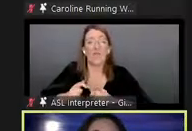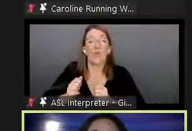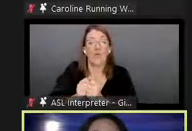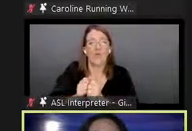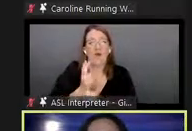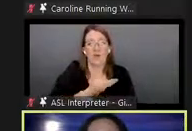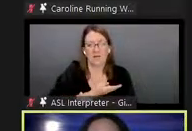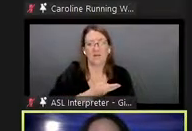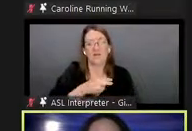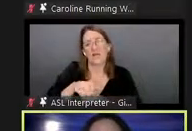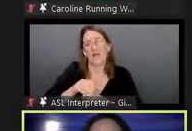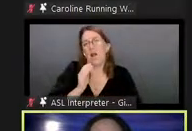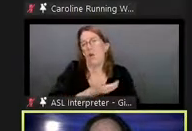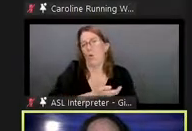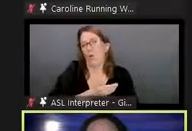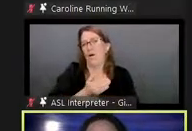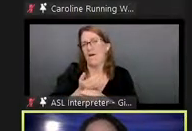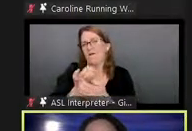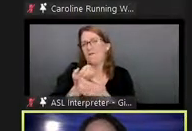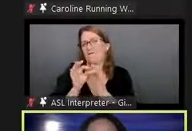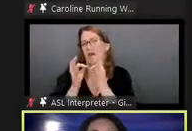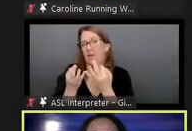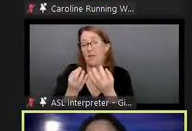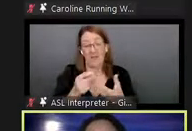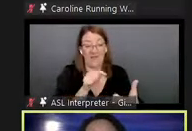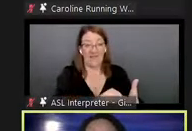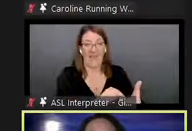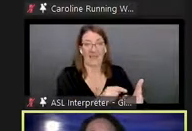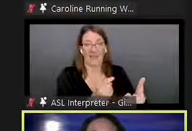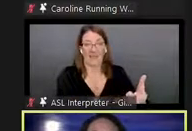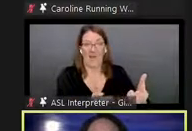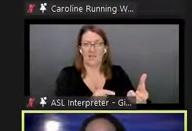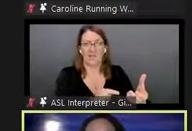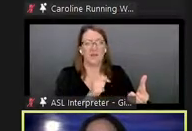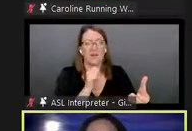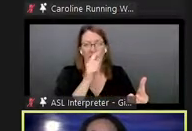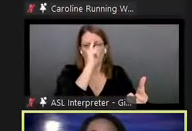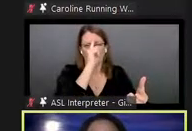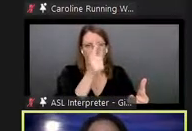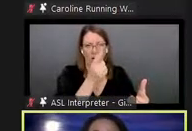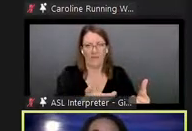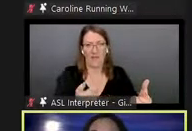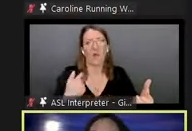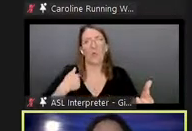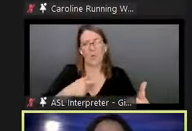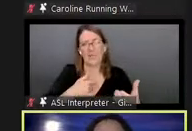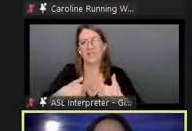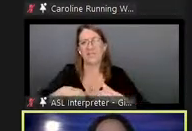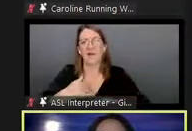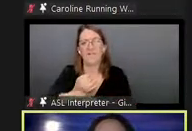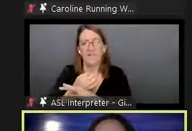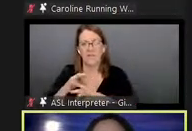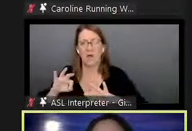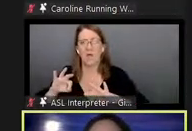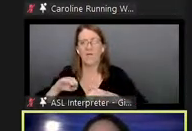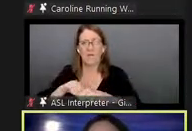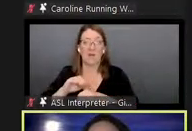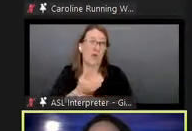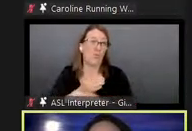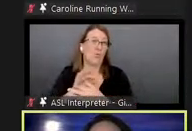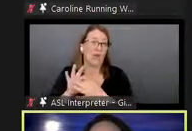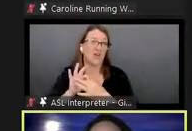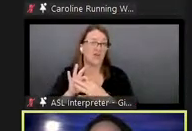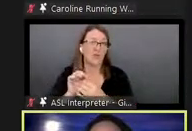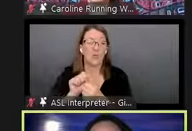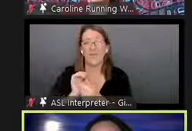device isn't the smart thing we we are still the ones that have sovereignty and relationship and all of those things with our